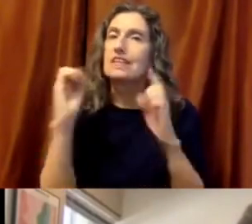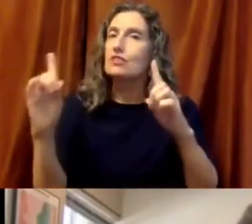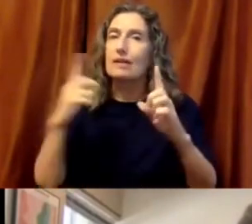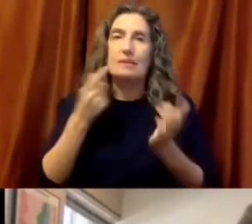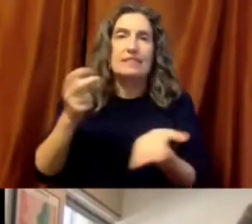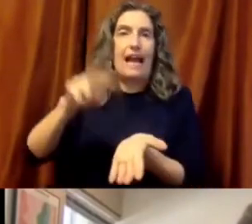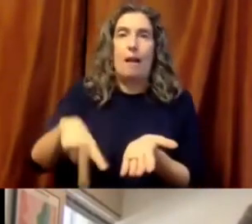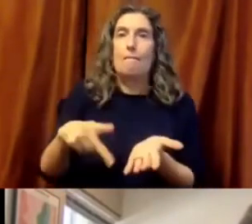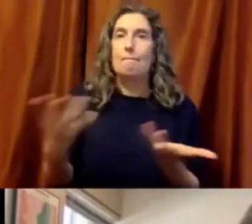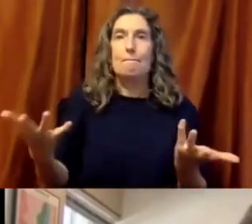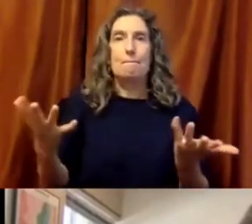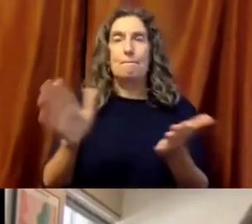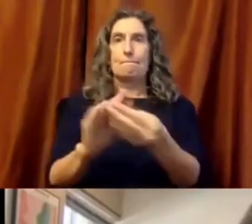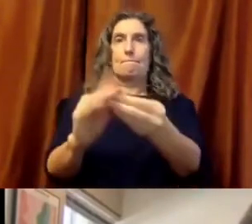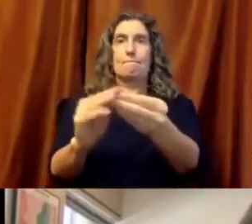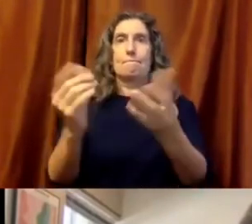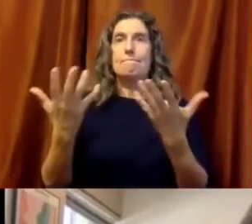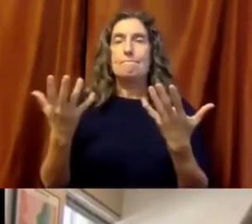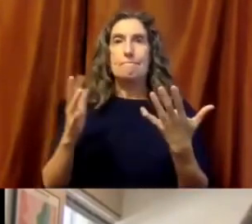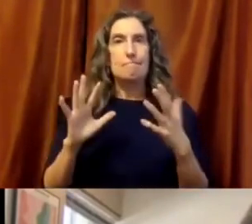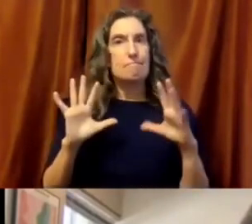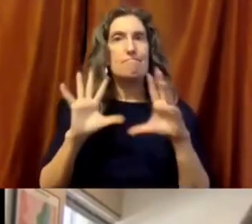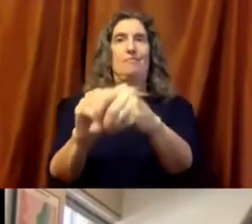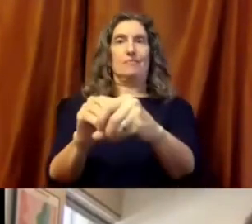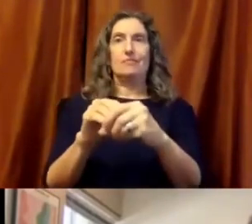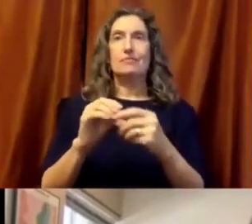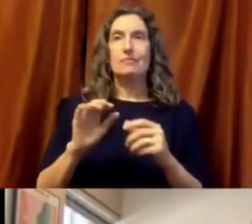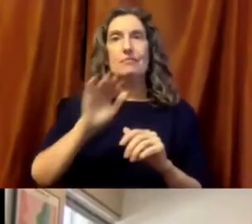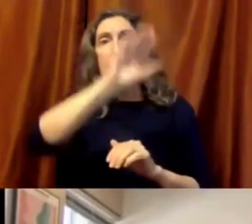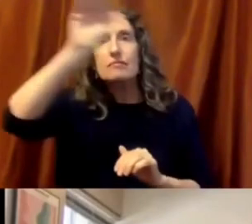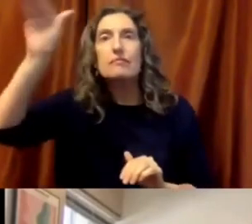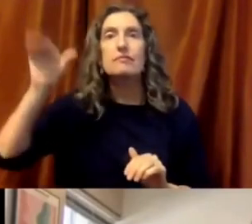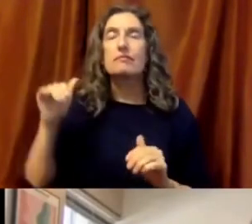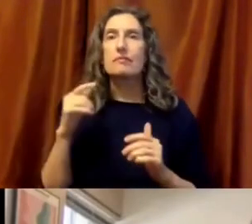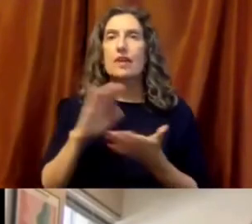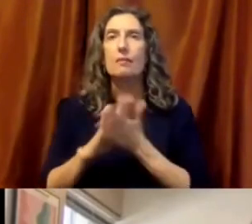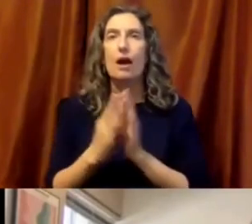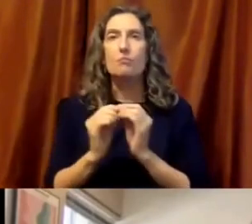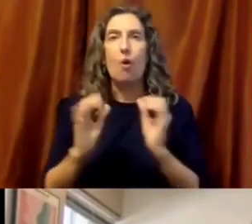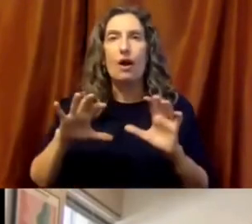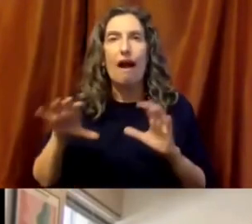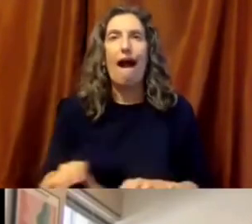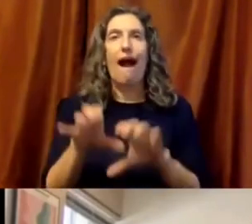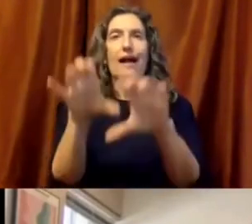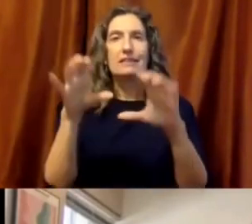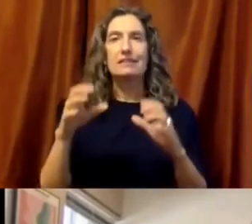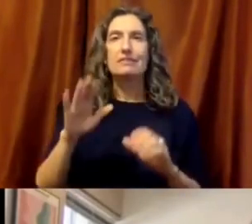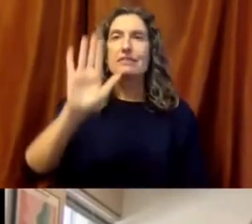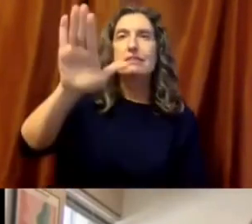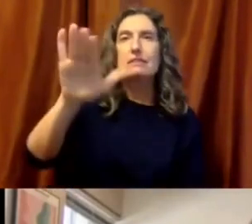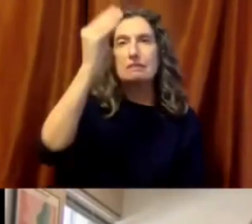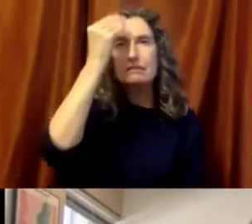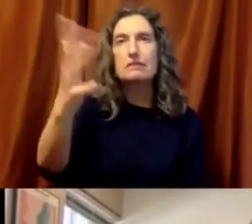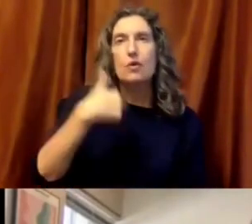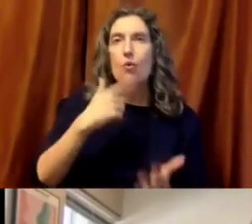time for educators to speak up and to be both politically active and educationally